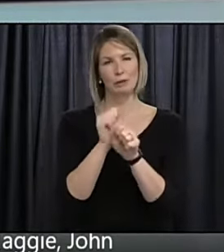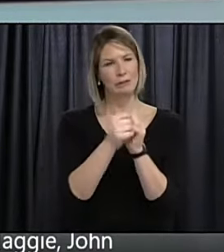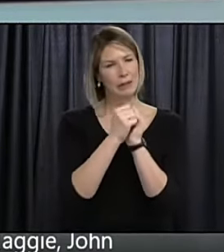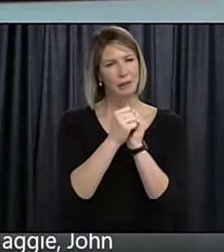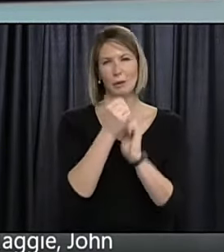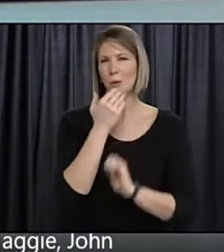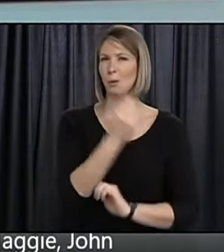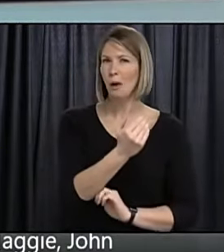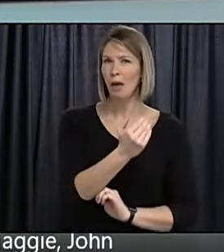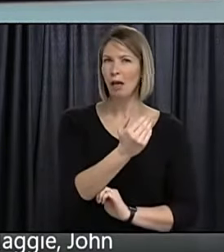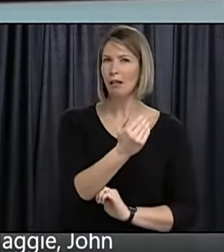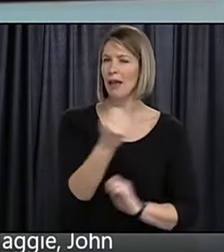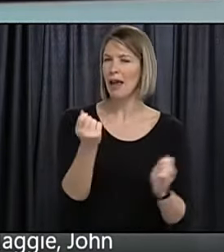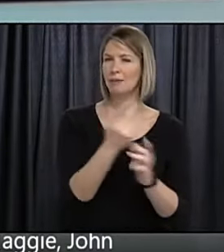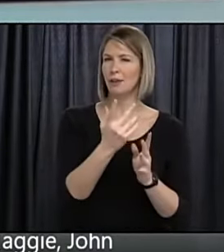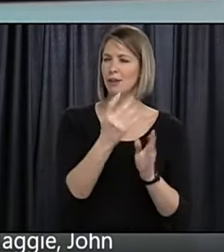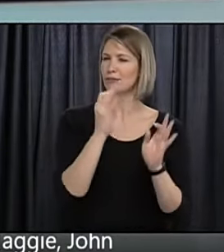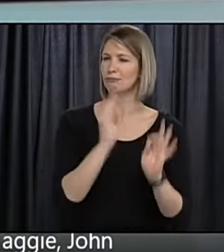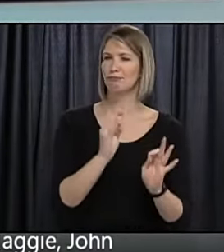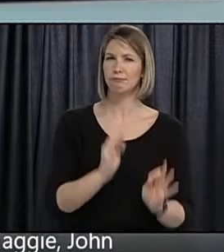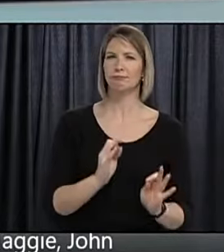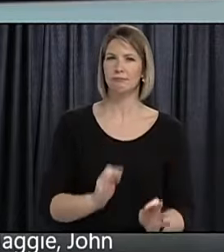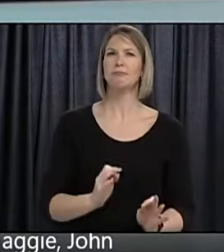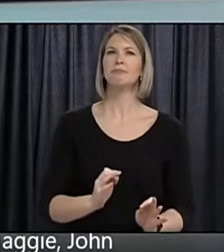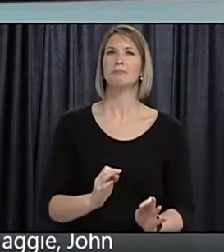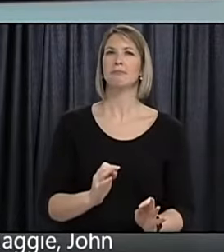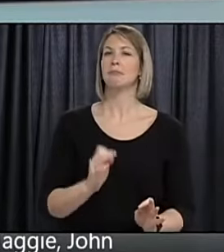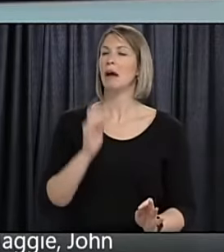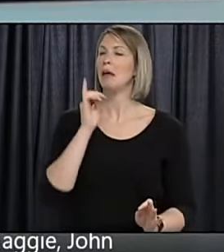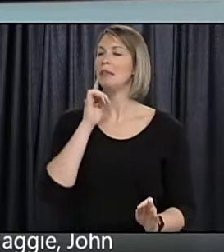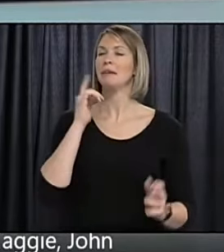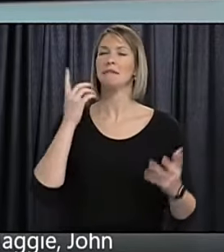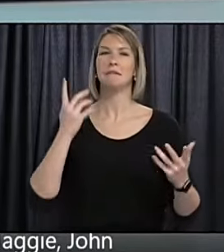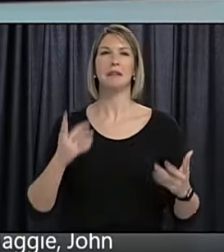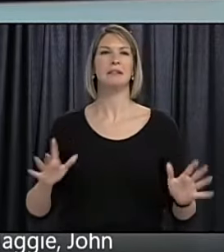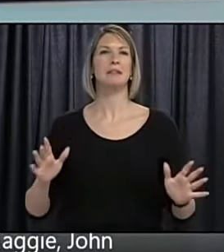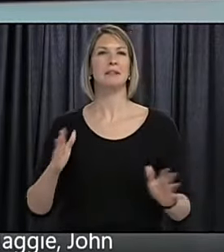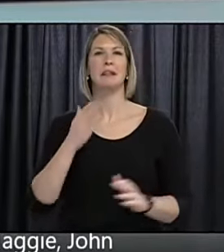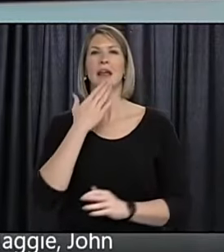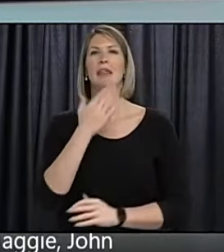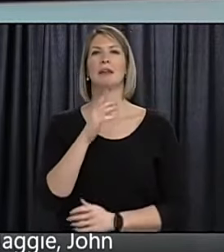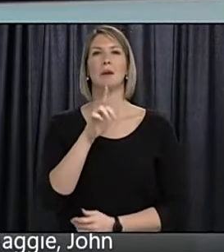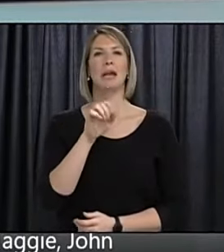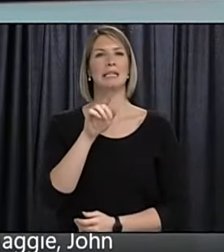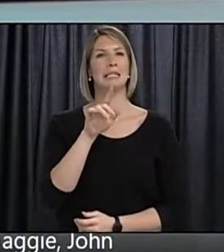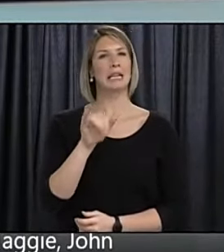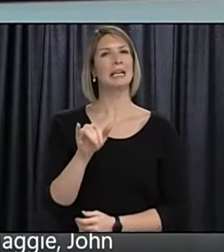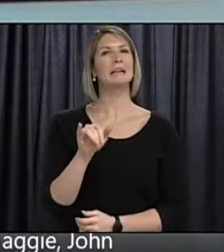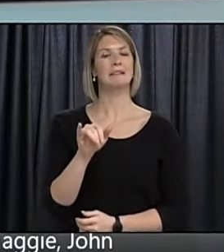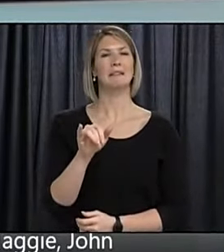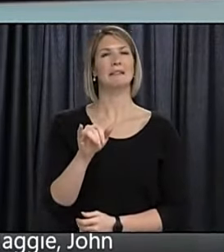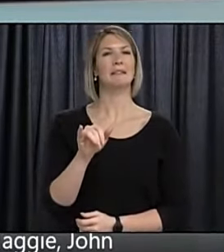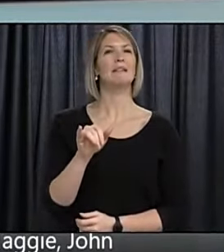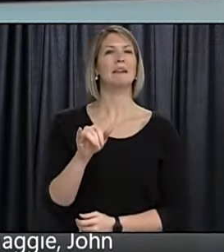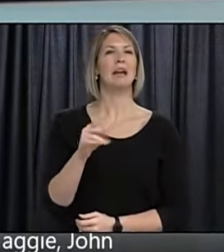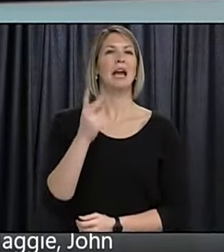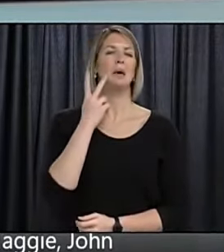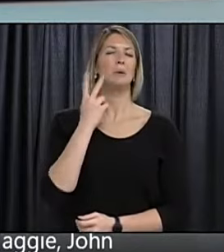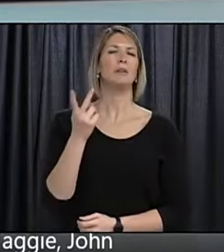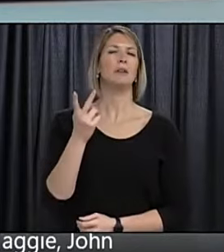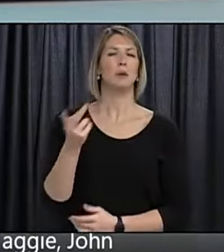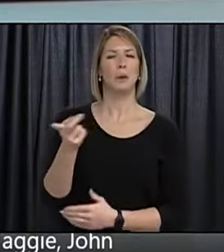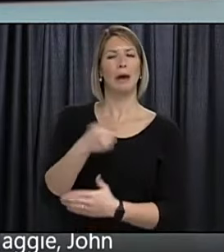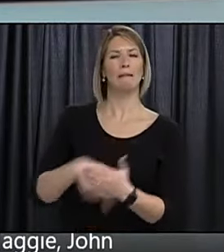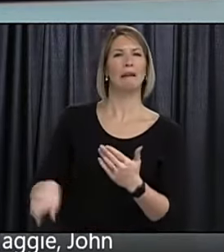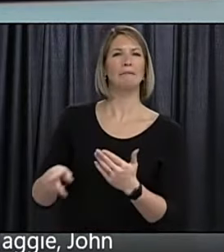right so um uh i think on that uh leslie i'll i'll close off and look forward to meeting with you all